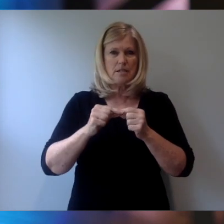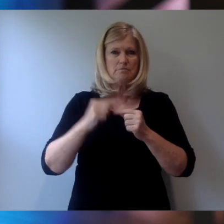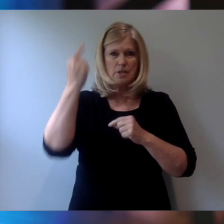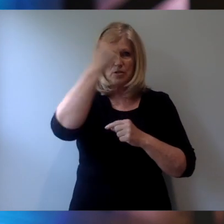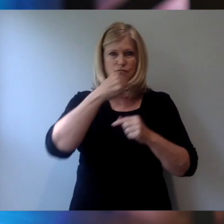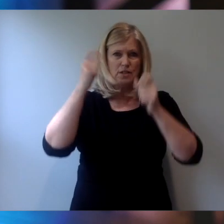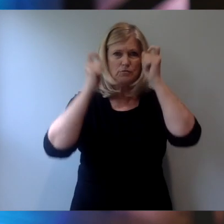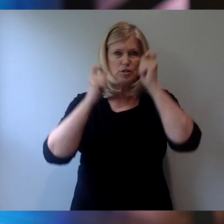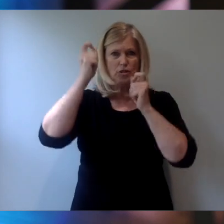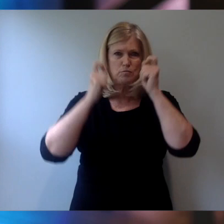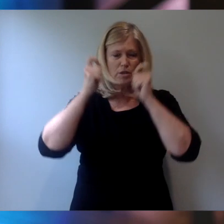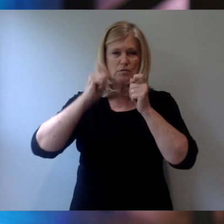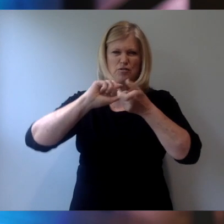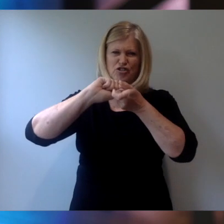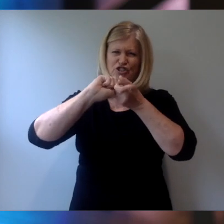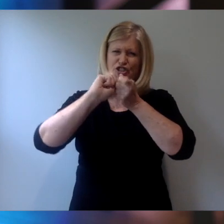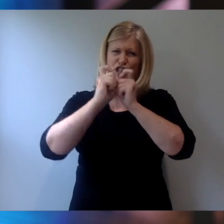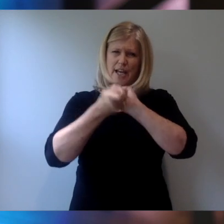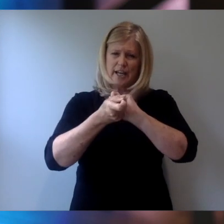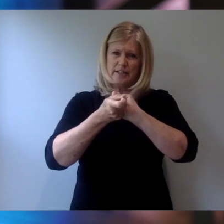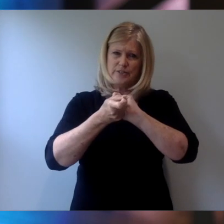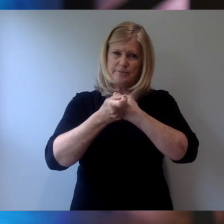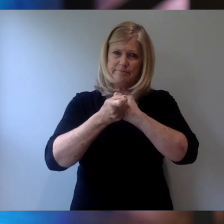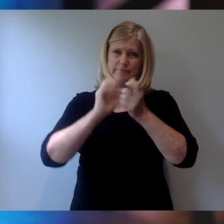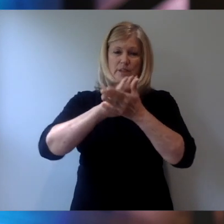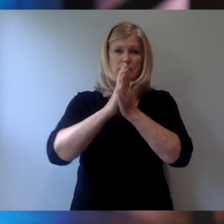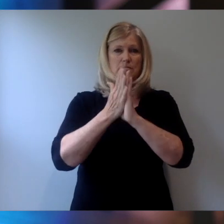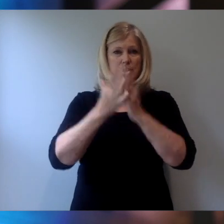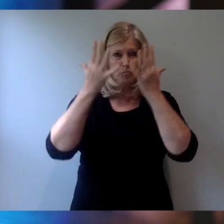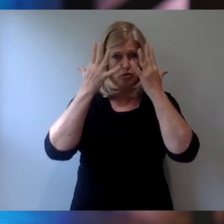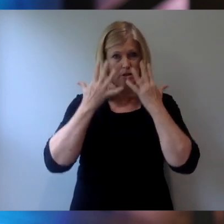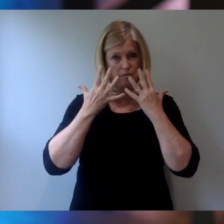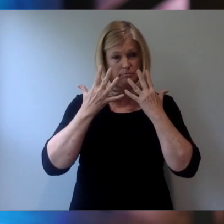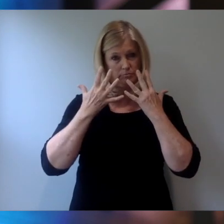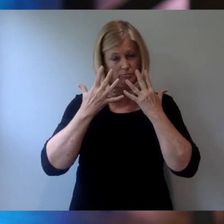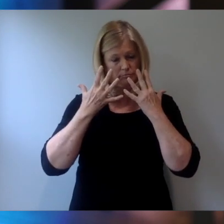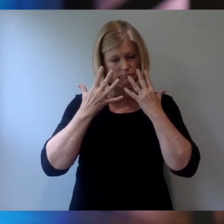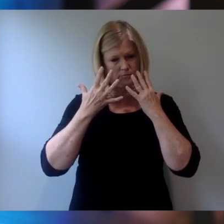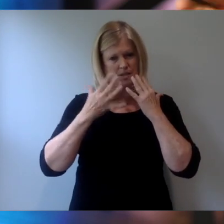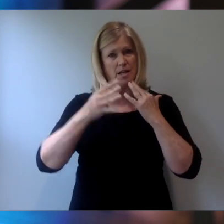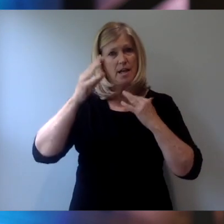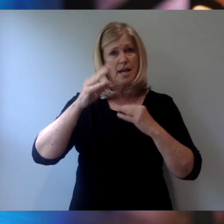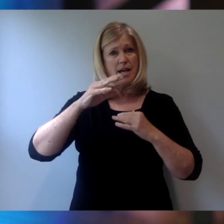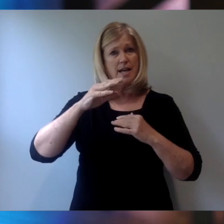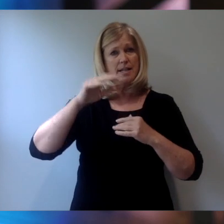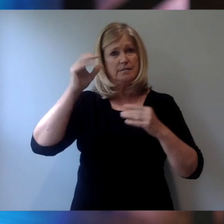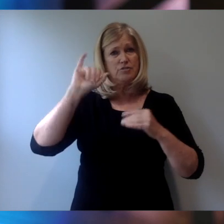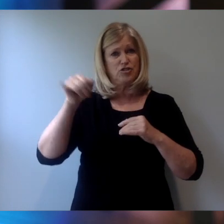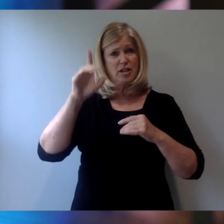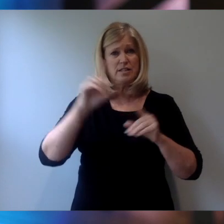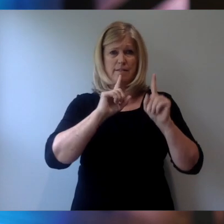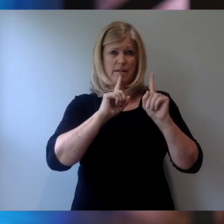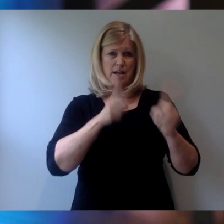starts to change. He becomes very sad. And his response to me wasn't what